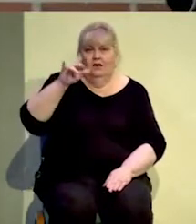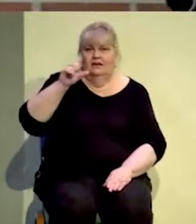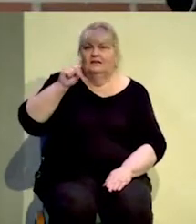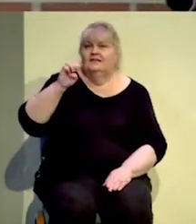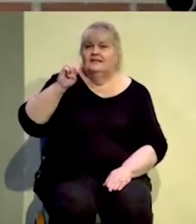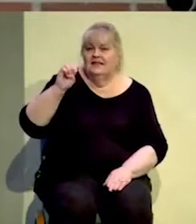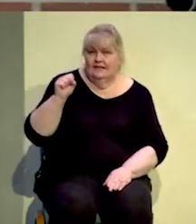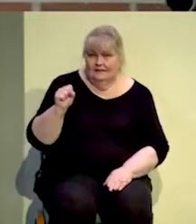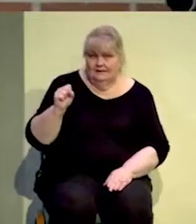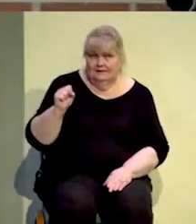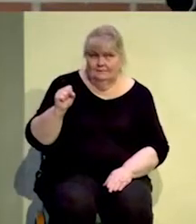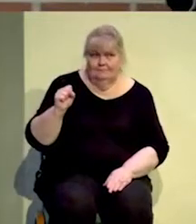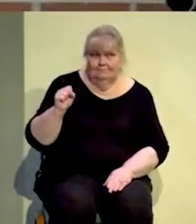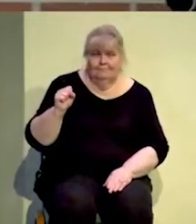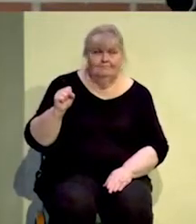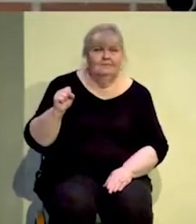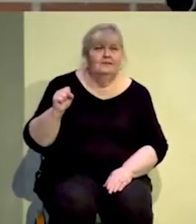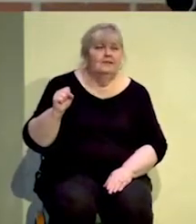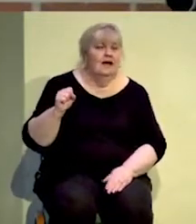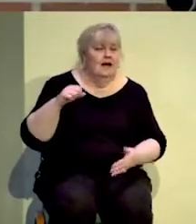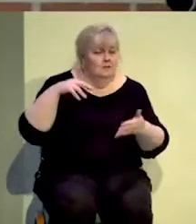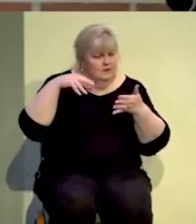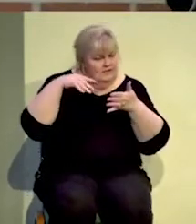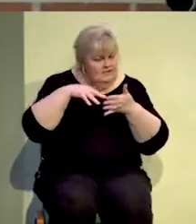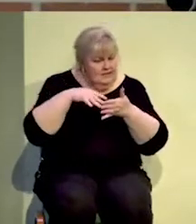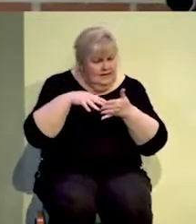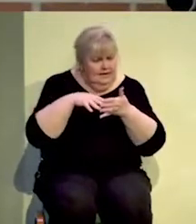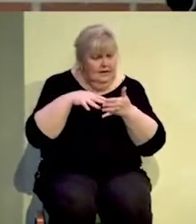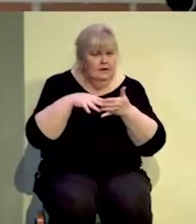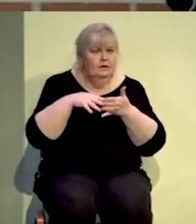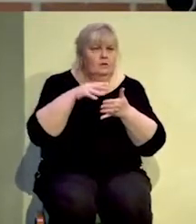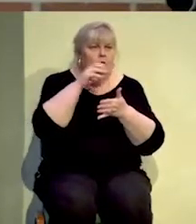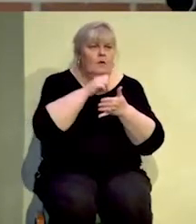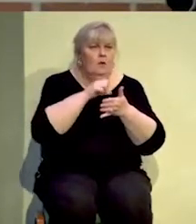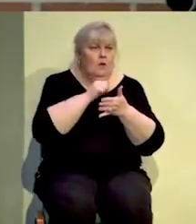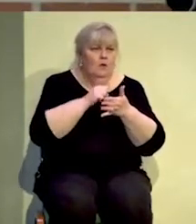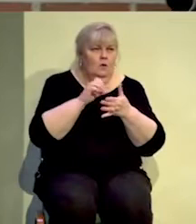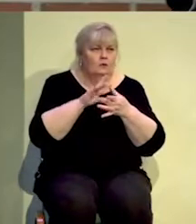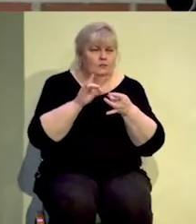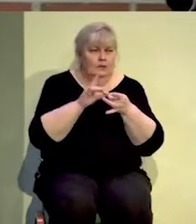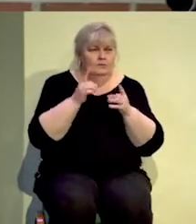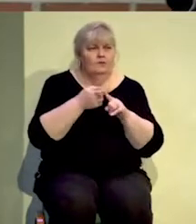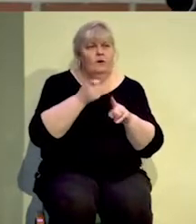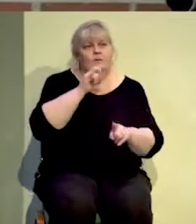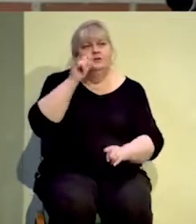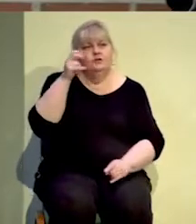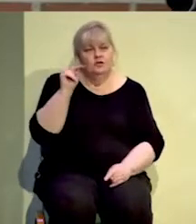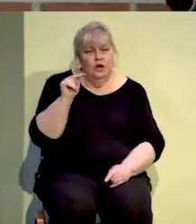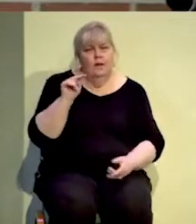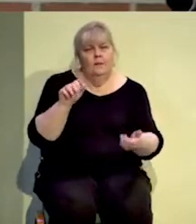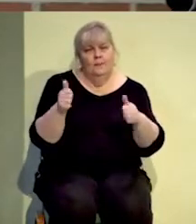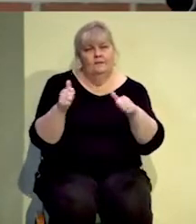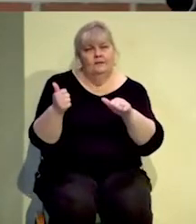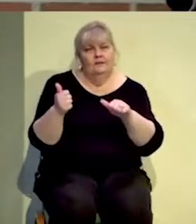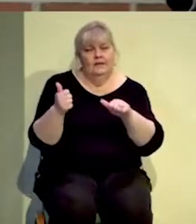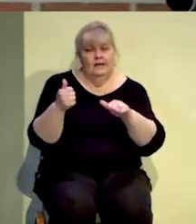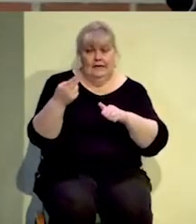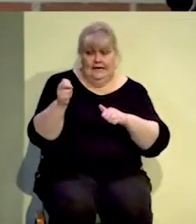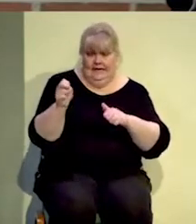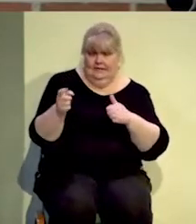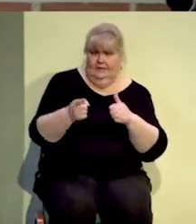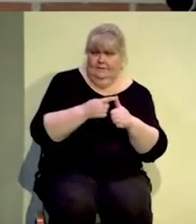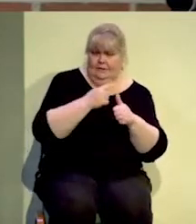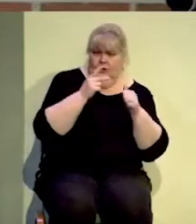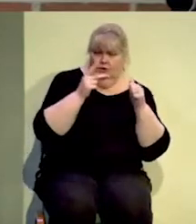So I began to study last week and I came across that very familiar character of John the Baptist. He was actually the first